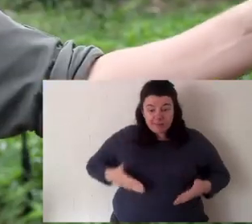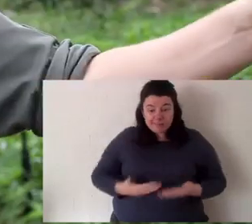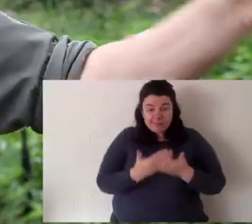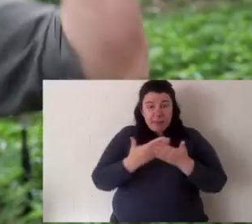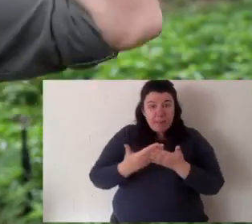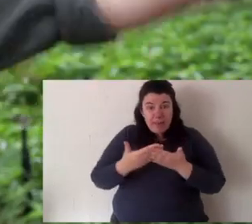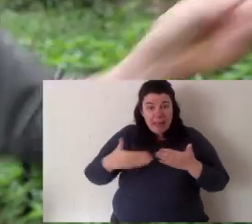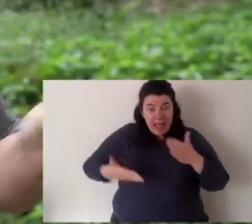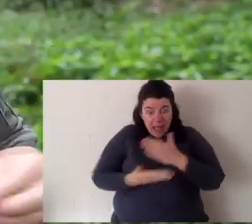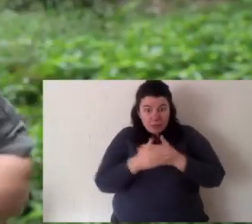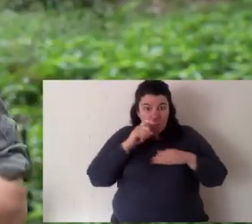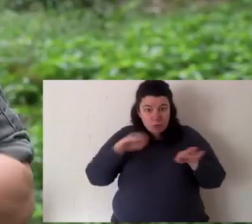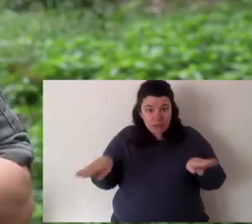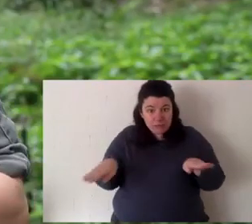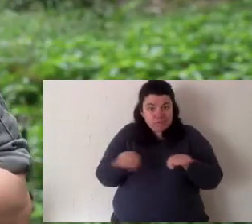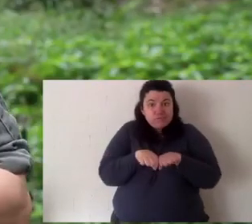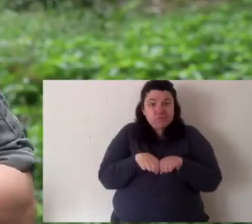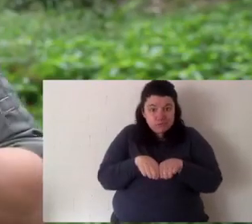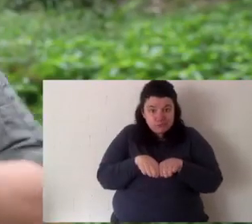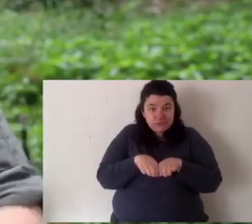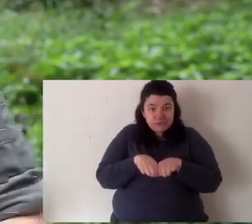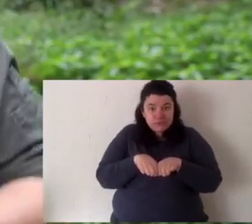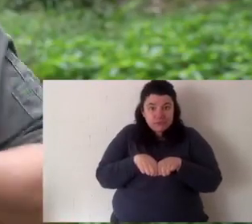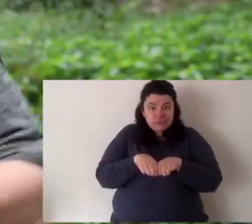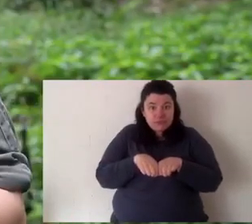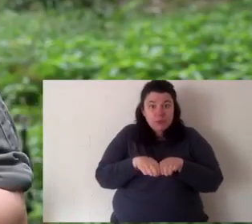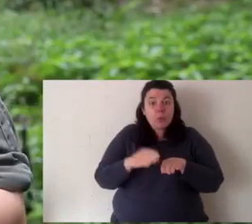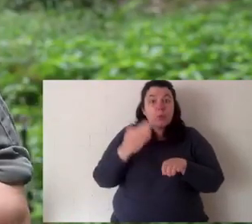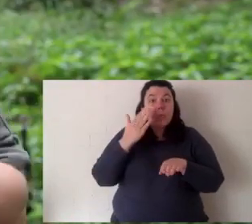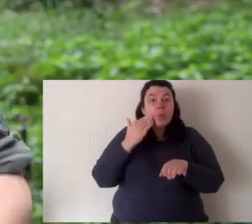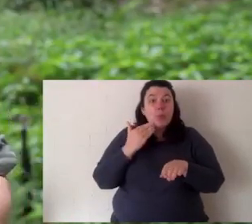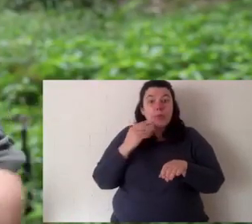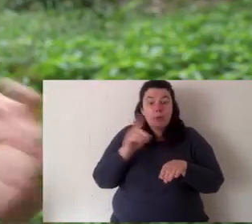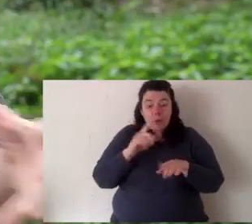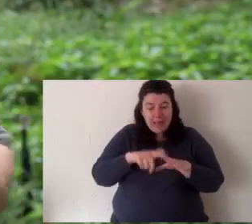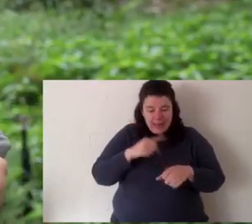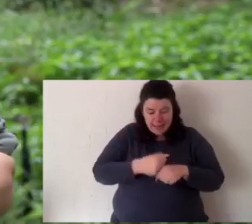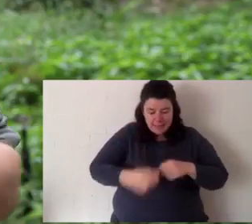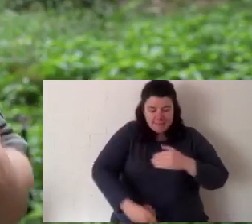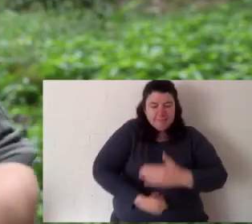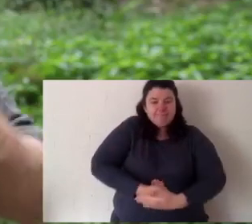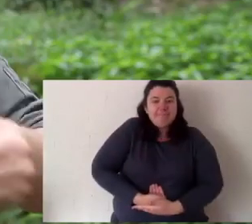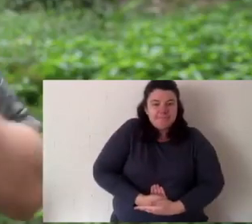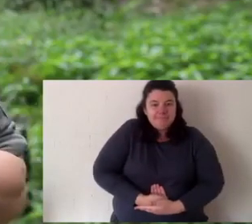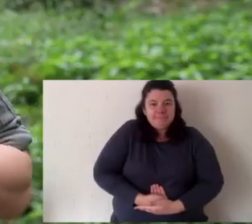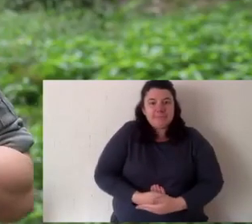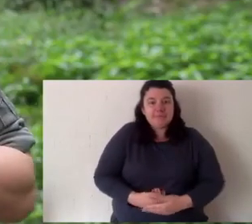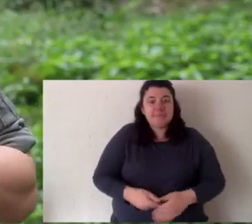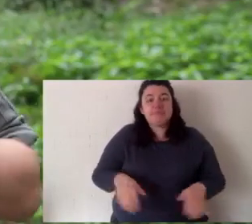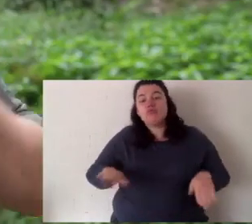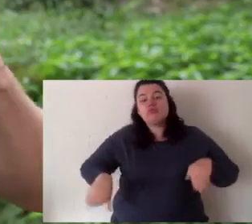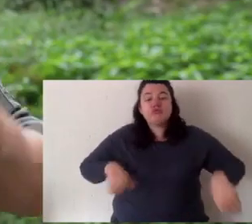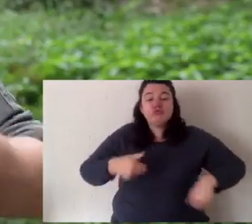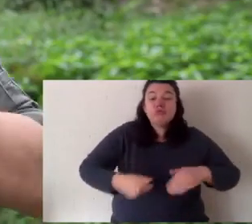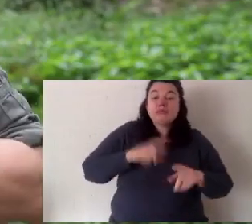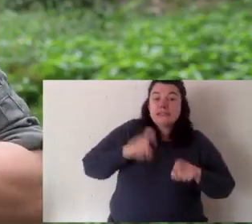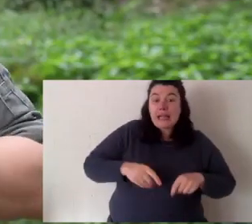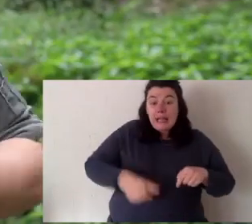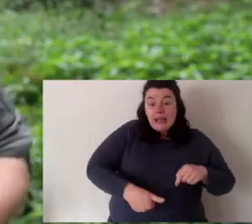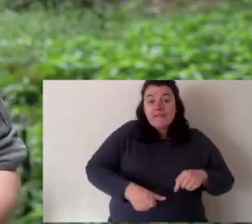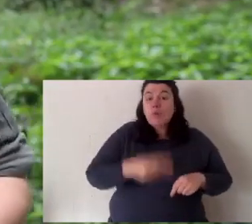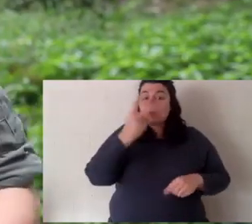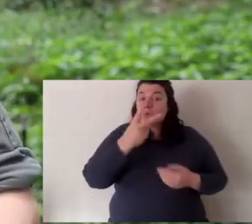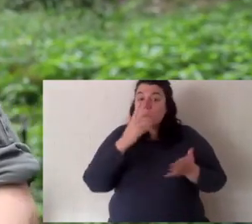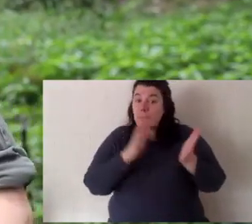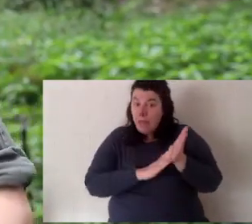even before, 80 million years ago. Now, when they breed, they mate underwater. A male and a female. And once they've mated,